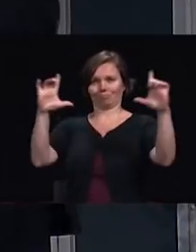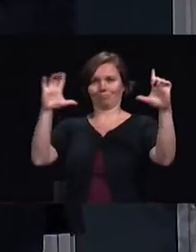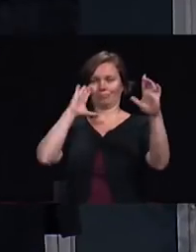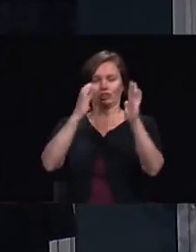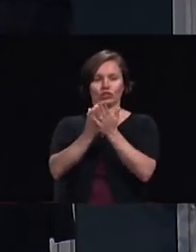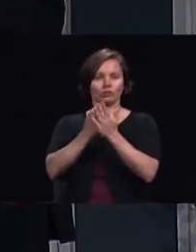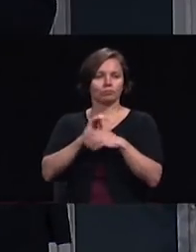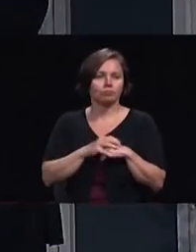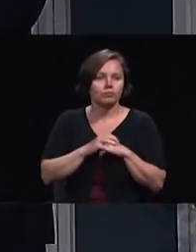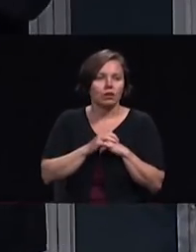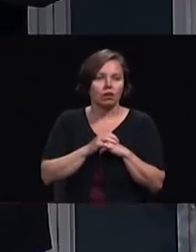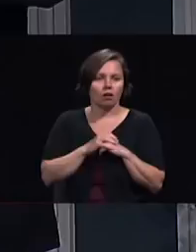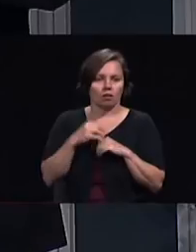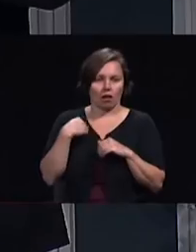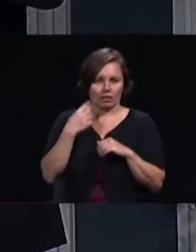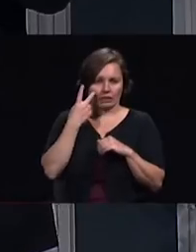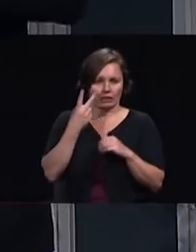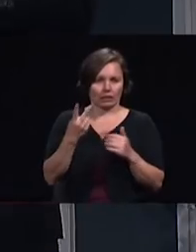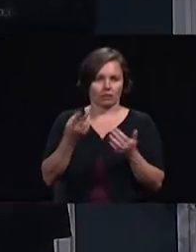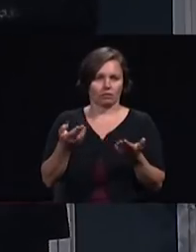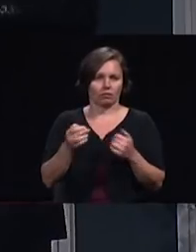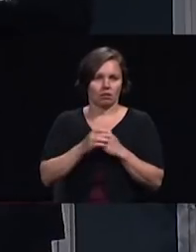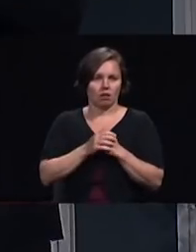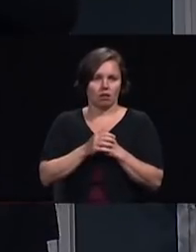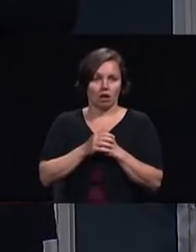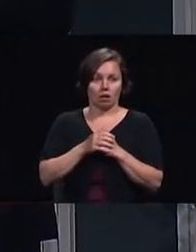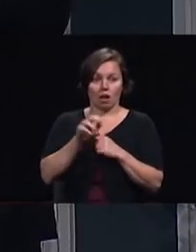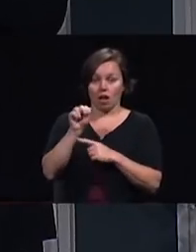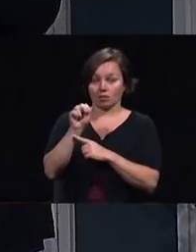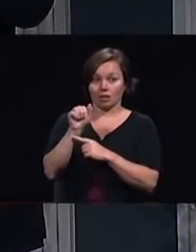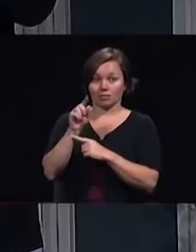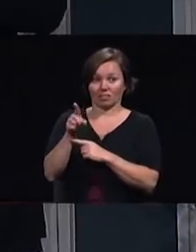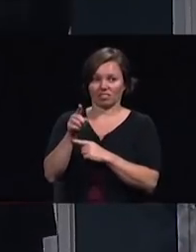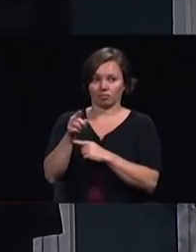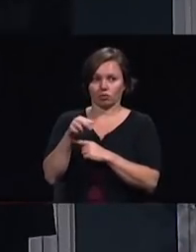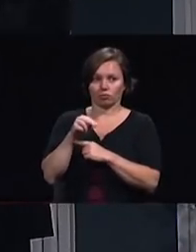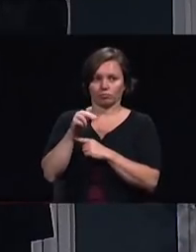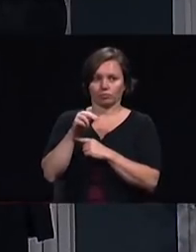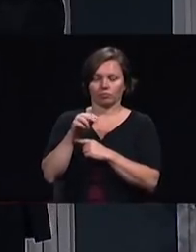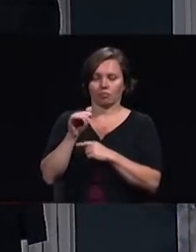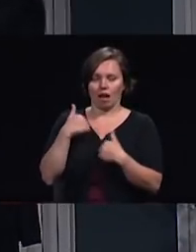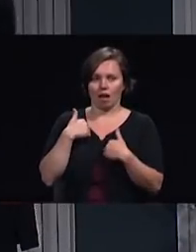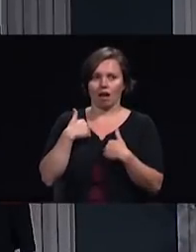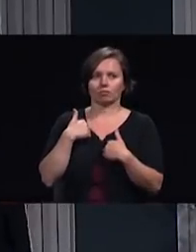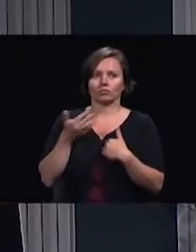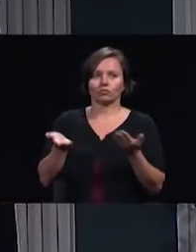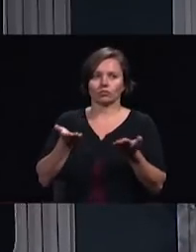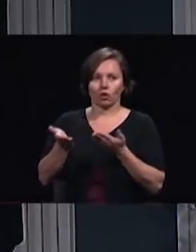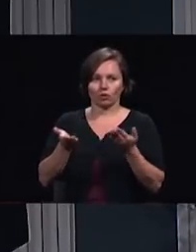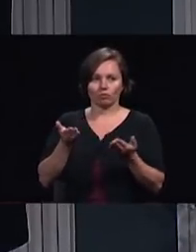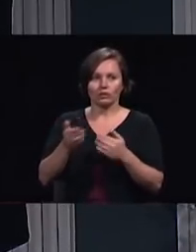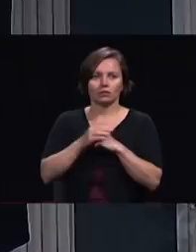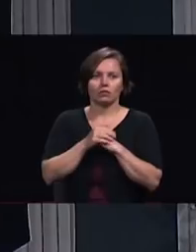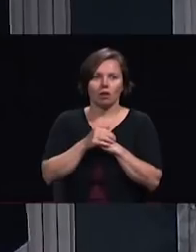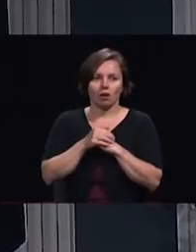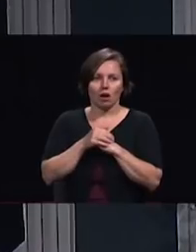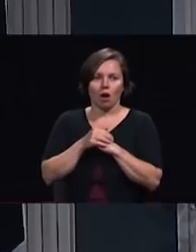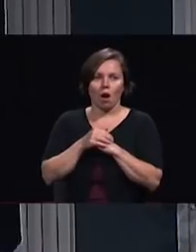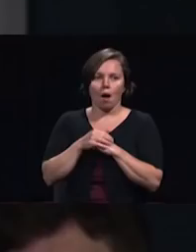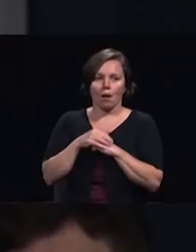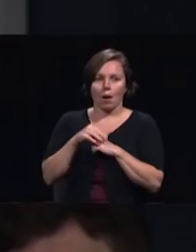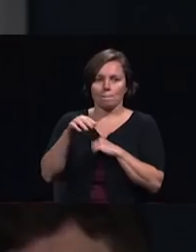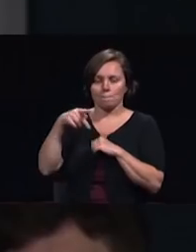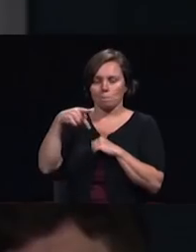here in NAD in one of the cities that I've served for many years in Spokane Washington there we see one of